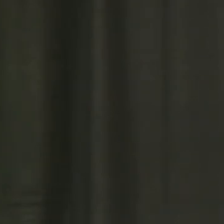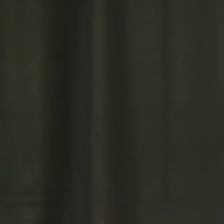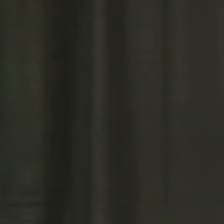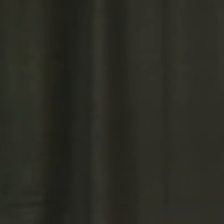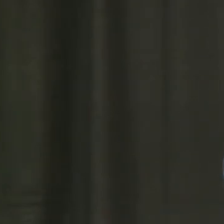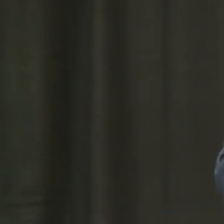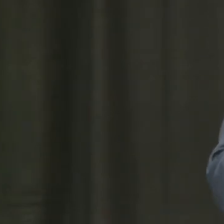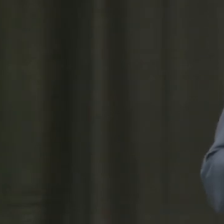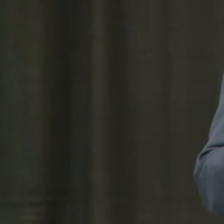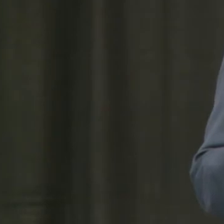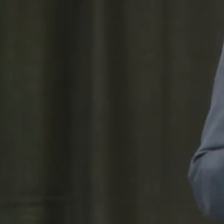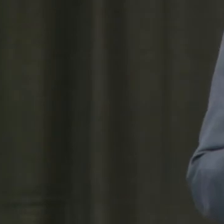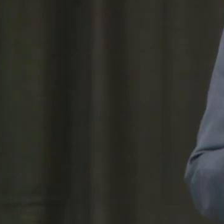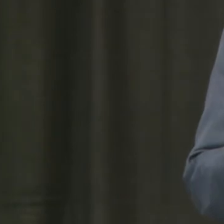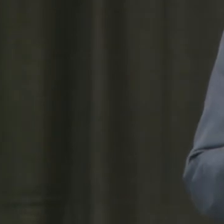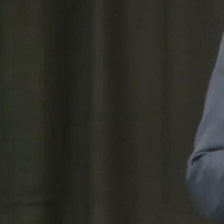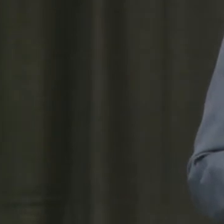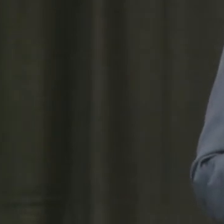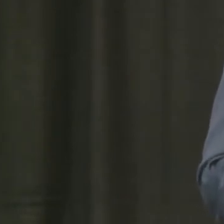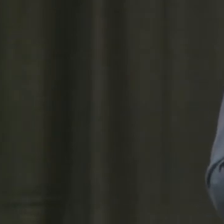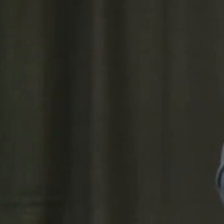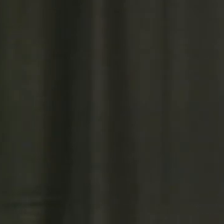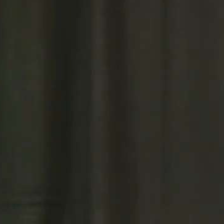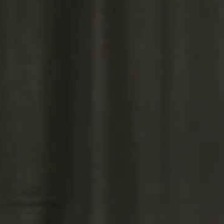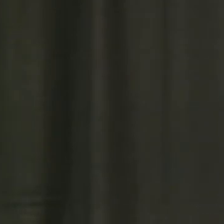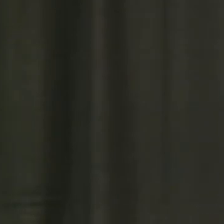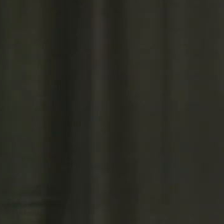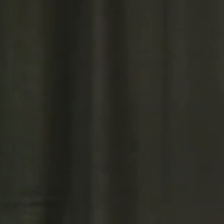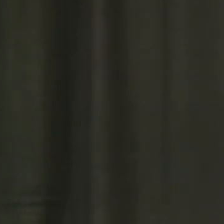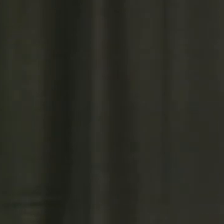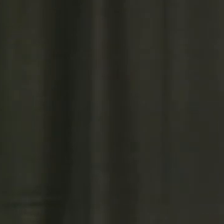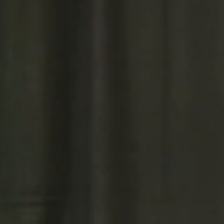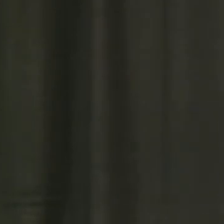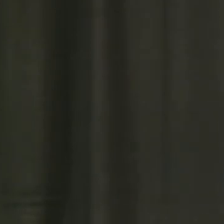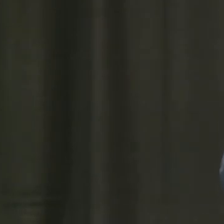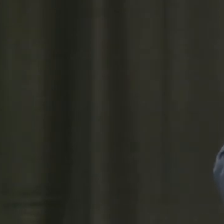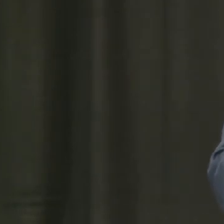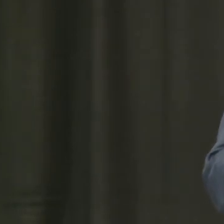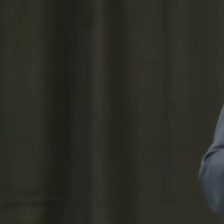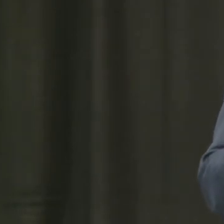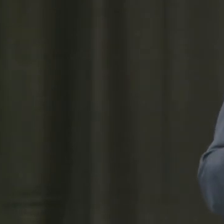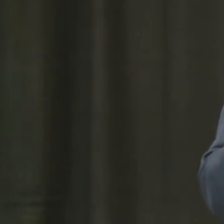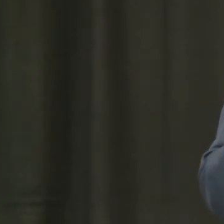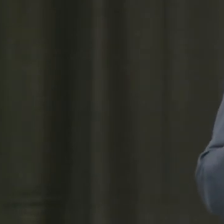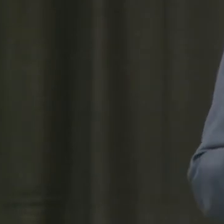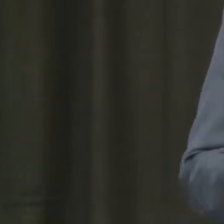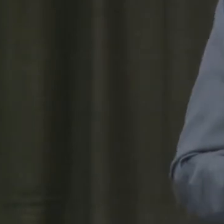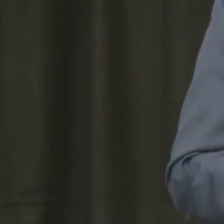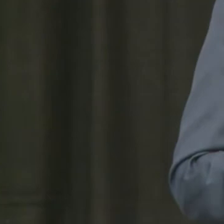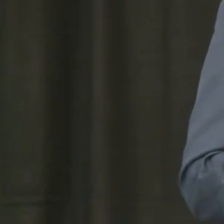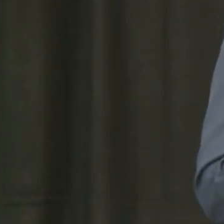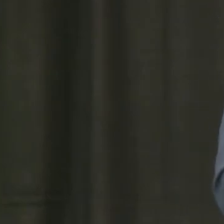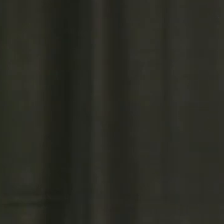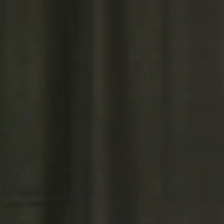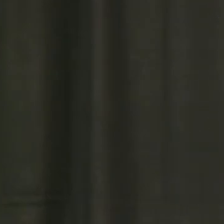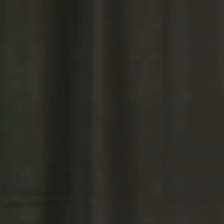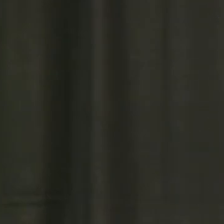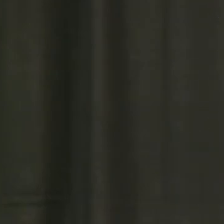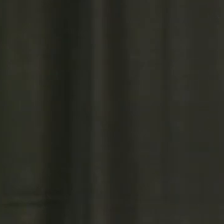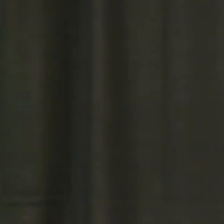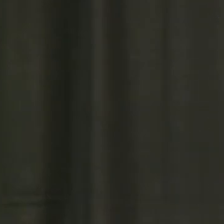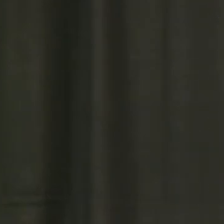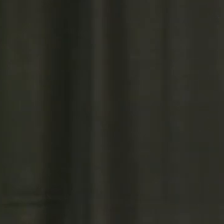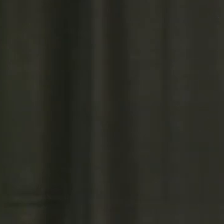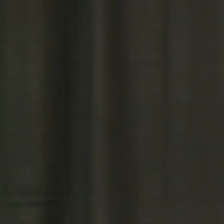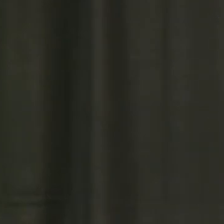as a hazmat site, basically. And a lot of people don't know that, but a lot of nuclear materials went through these shipyards. Some of them